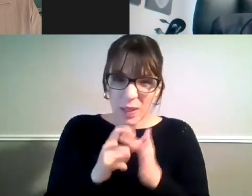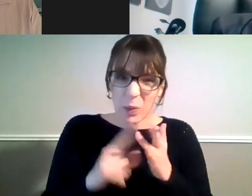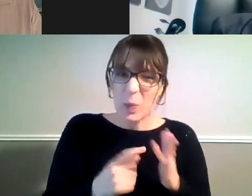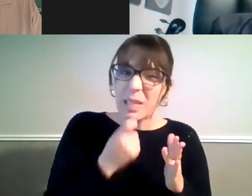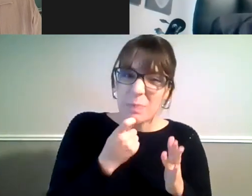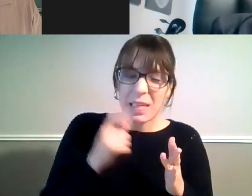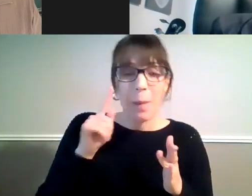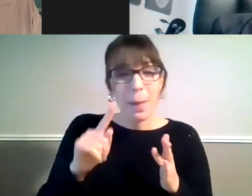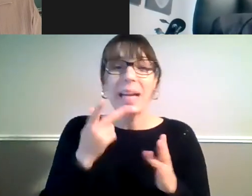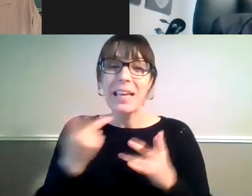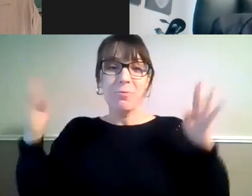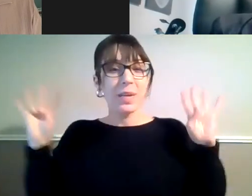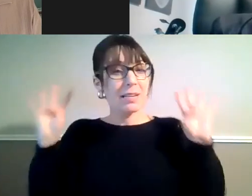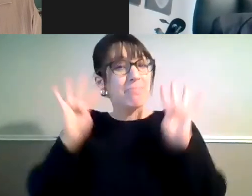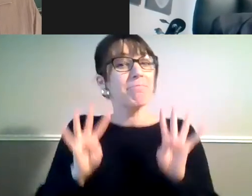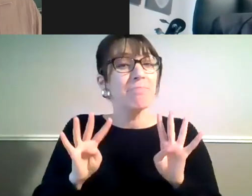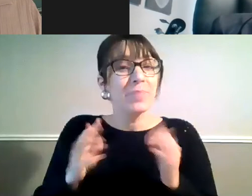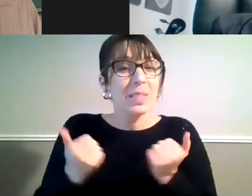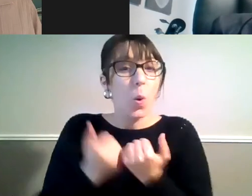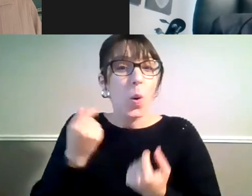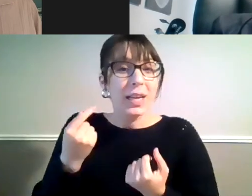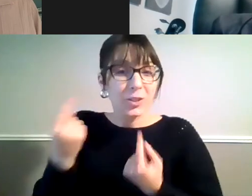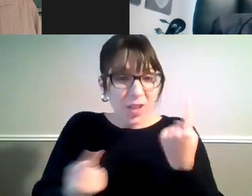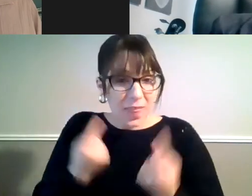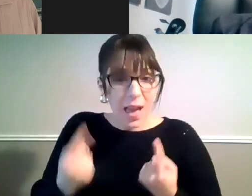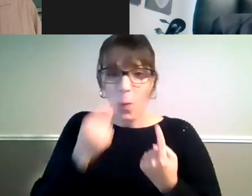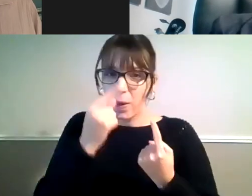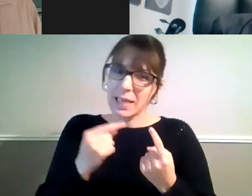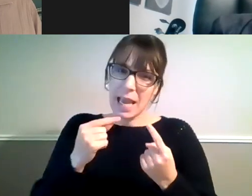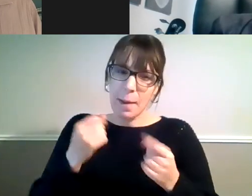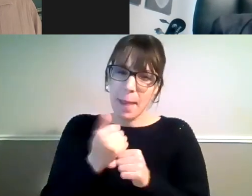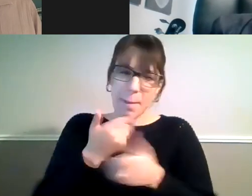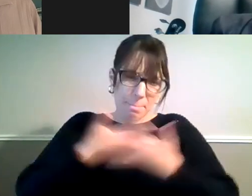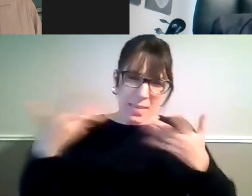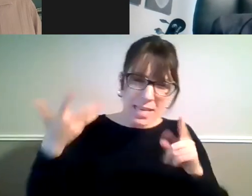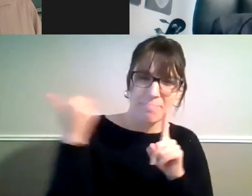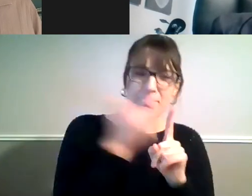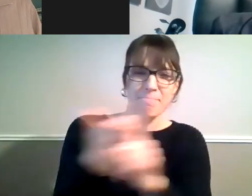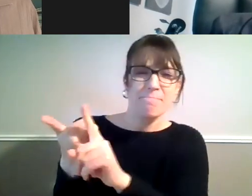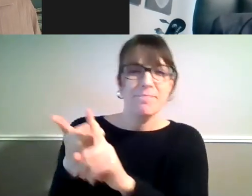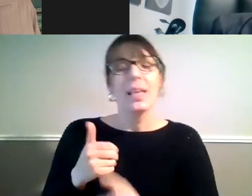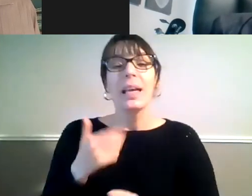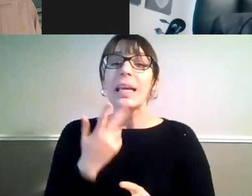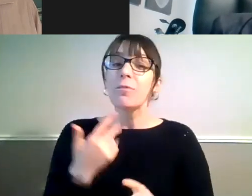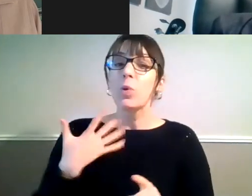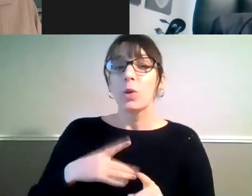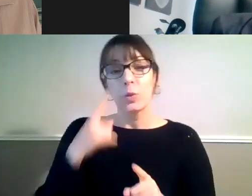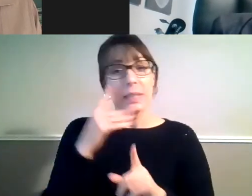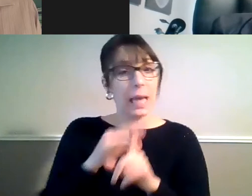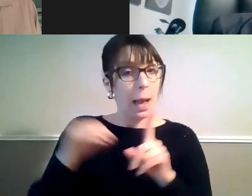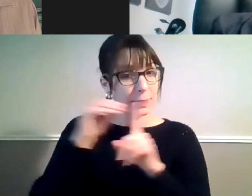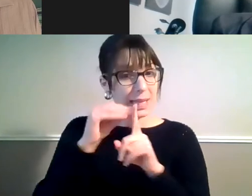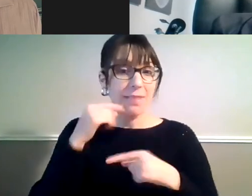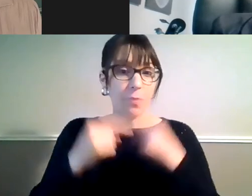Finally, please stay involved and follow what we're doing with the campaign. For the most up-to-date information we suggest you join our closed Facebook